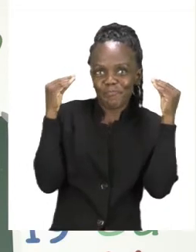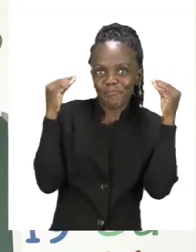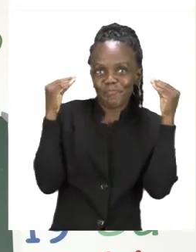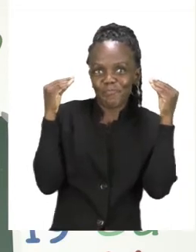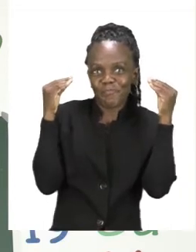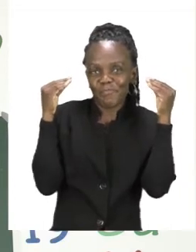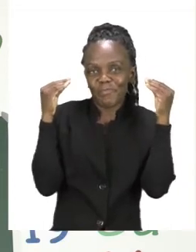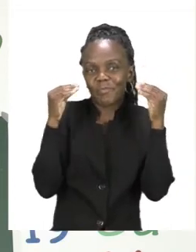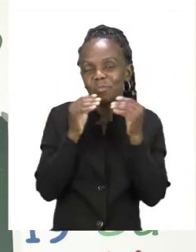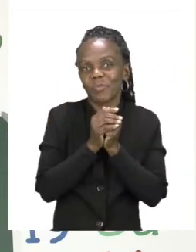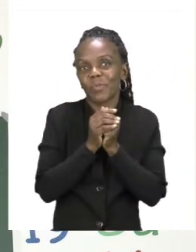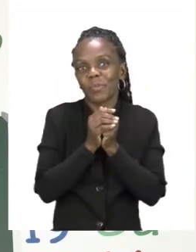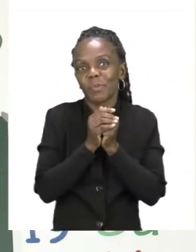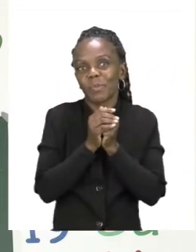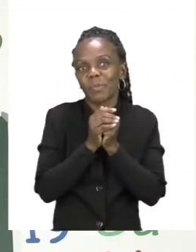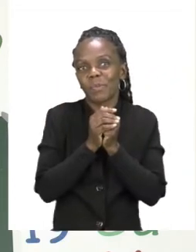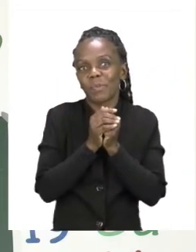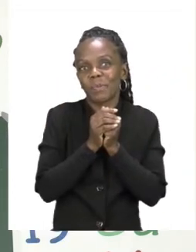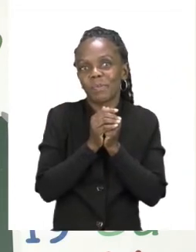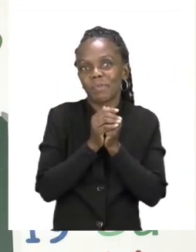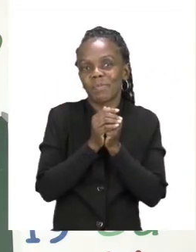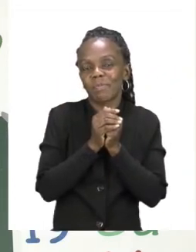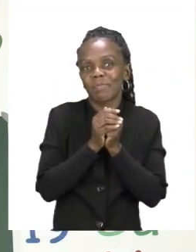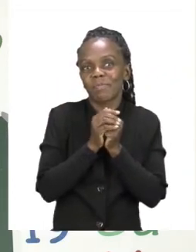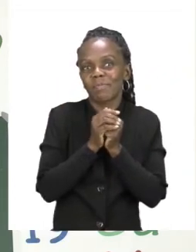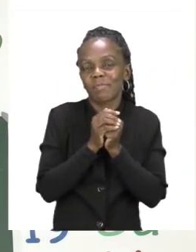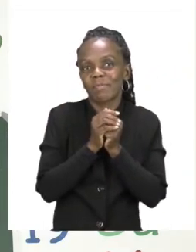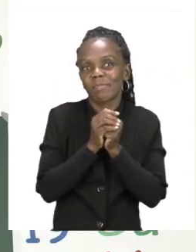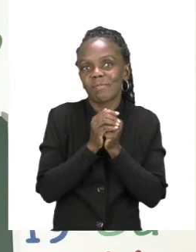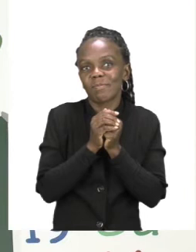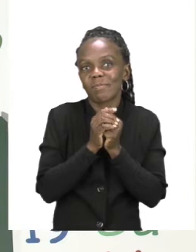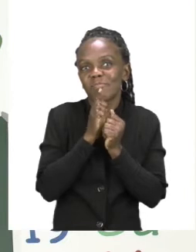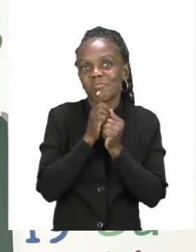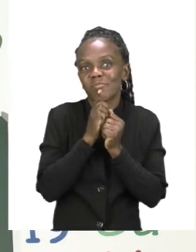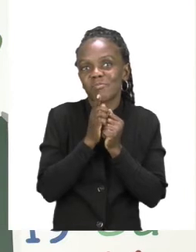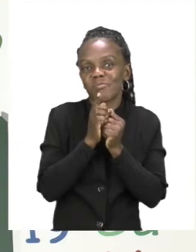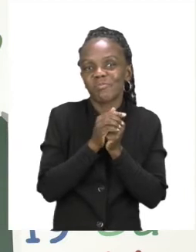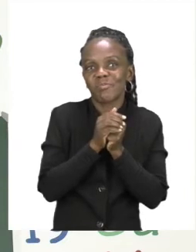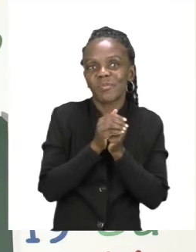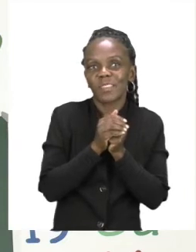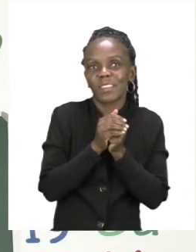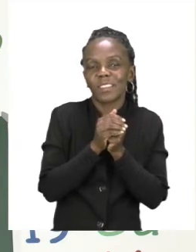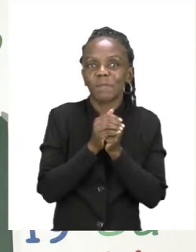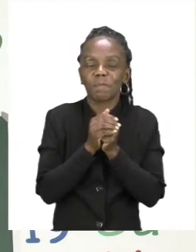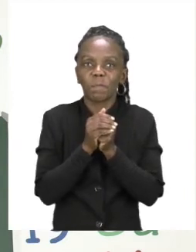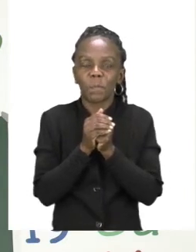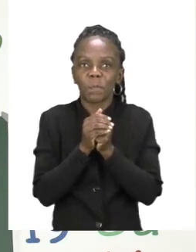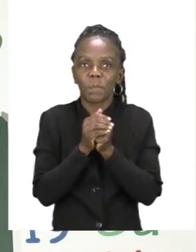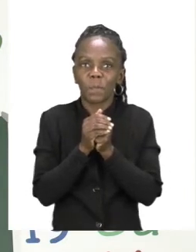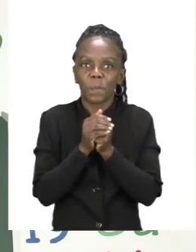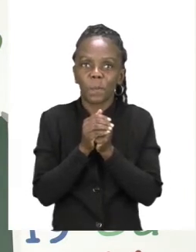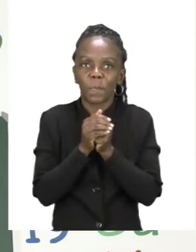hat. Hat. Hat. Very good. The next thing